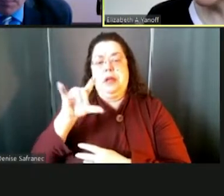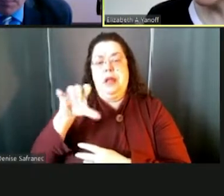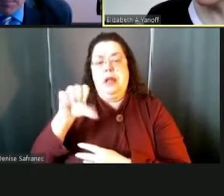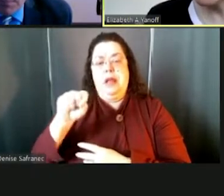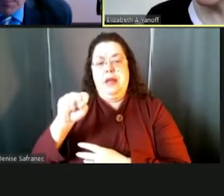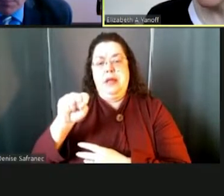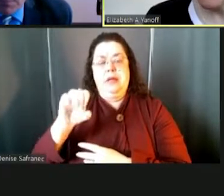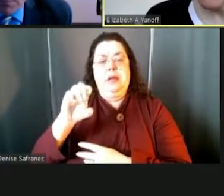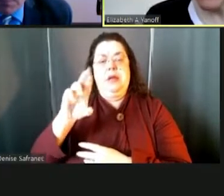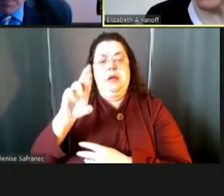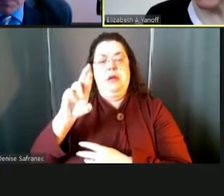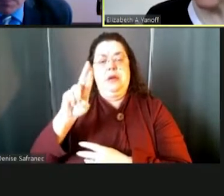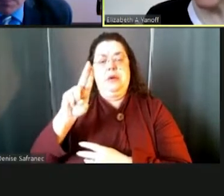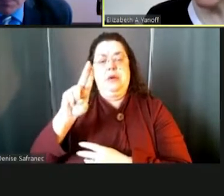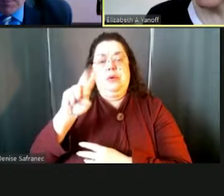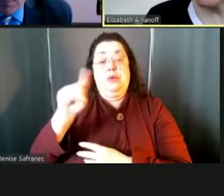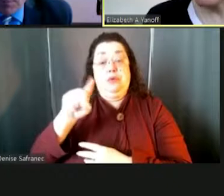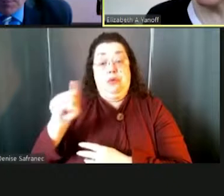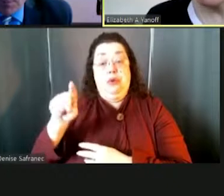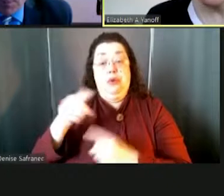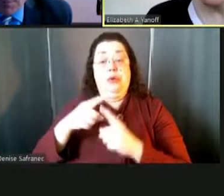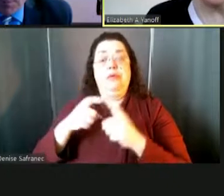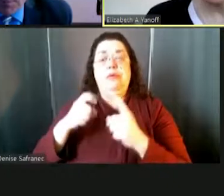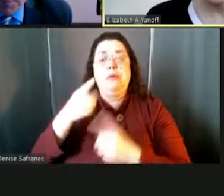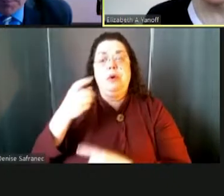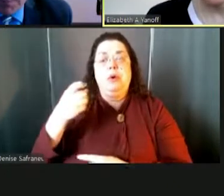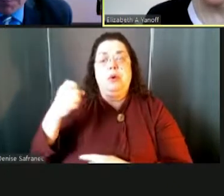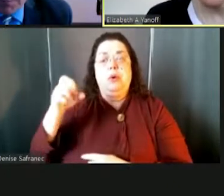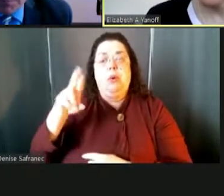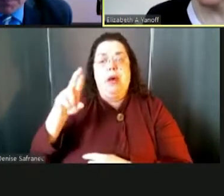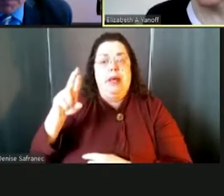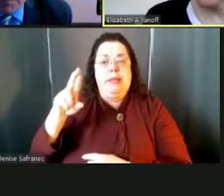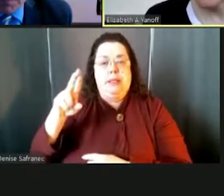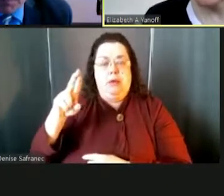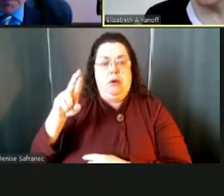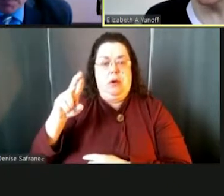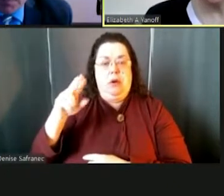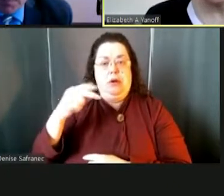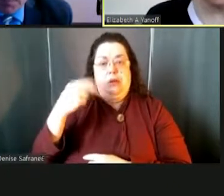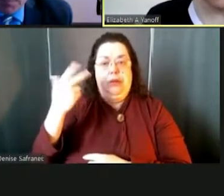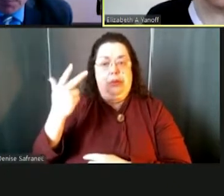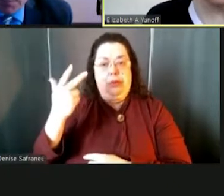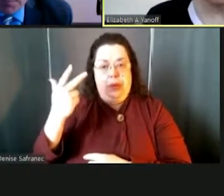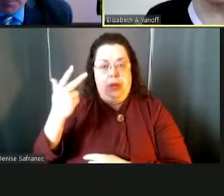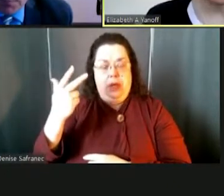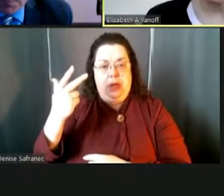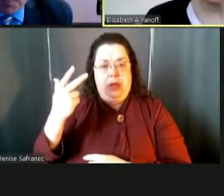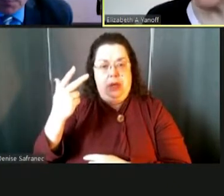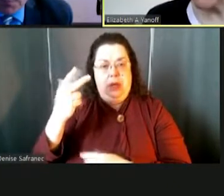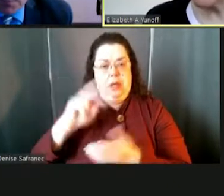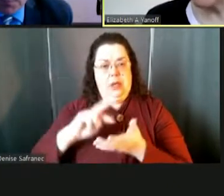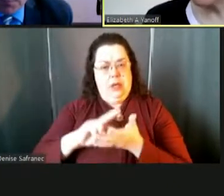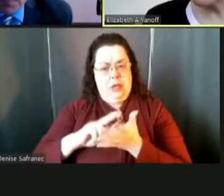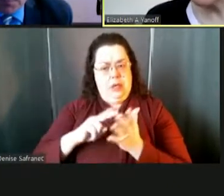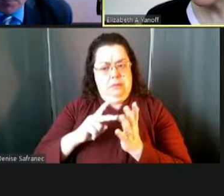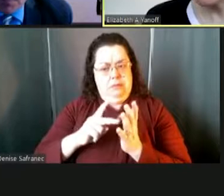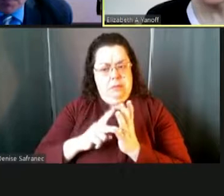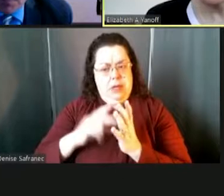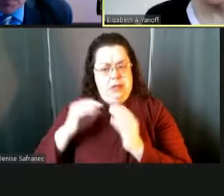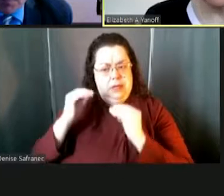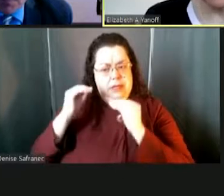and she was talking about how the pandemic has led educators to rethink and transform